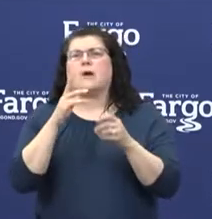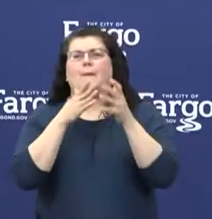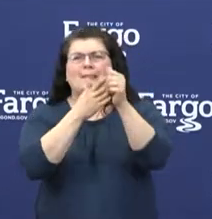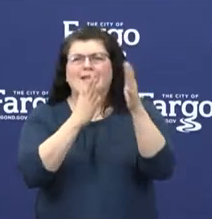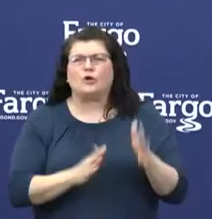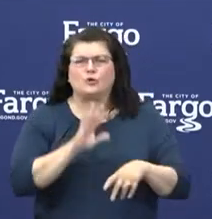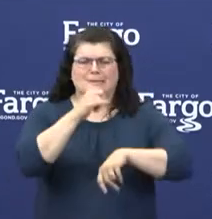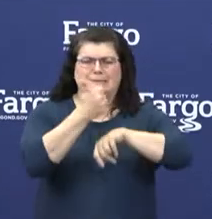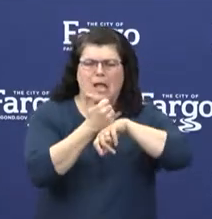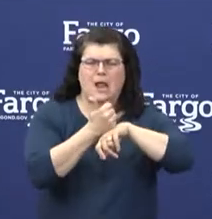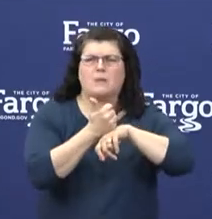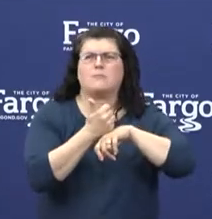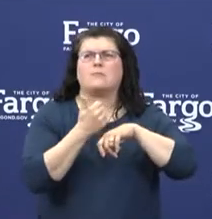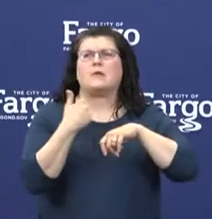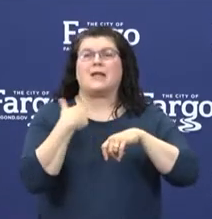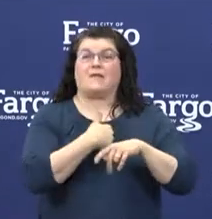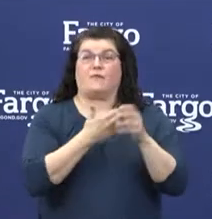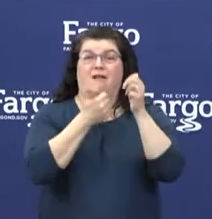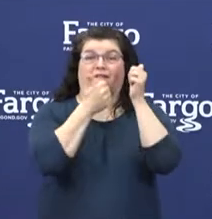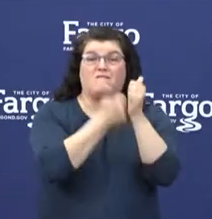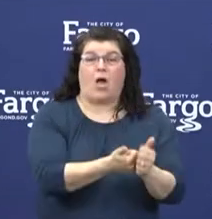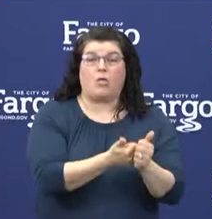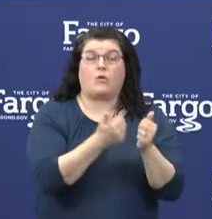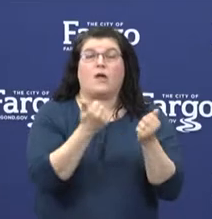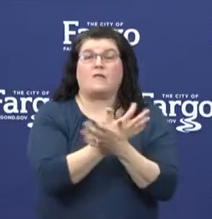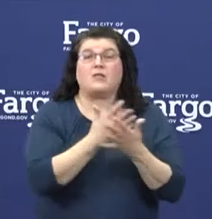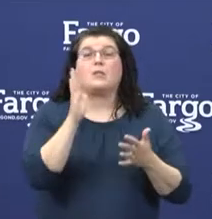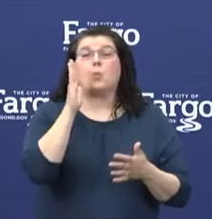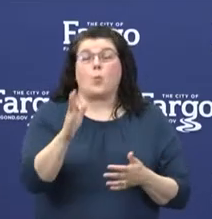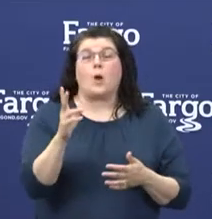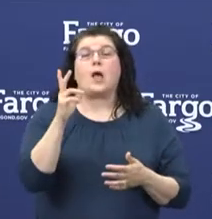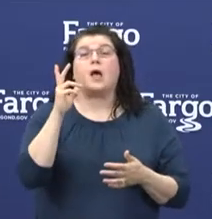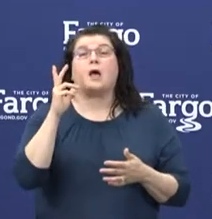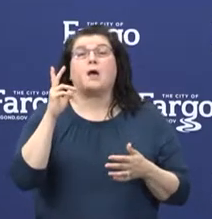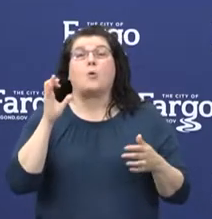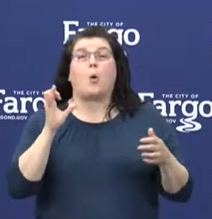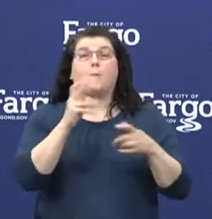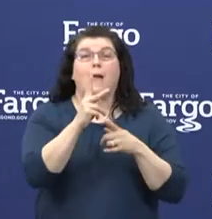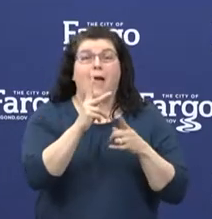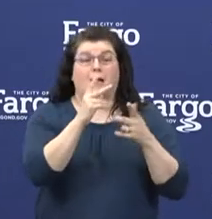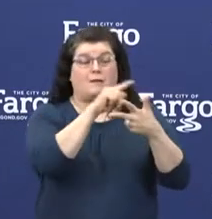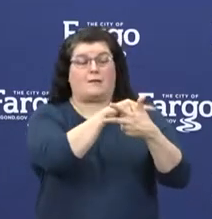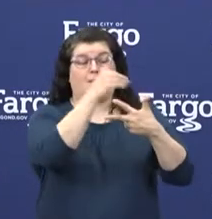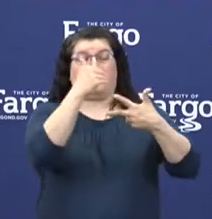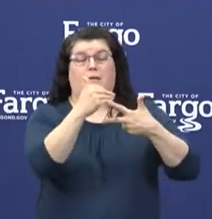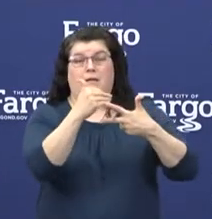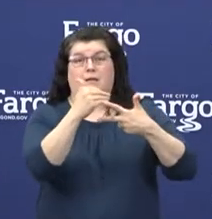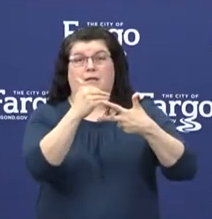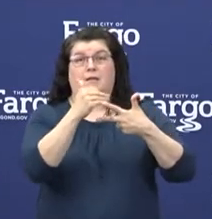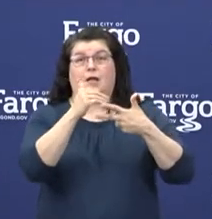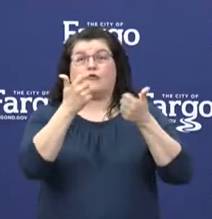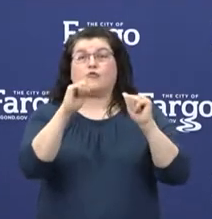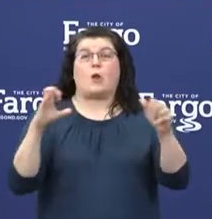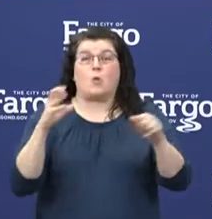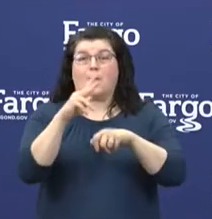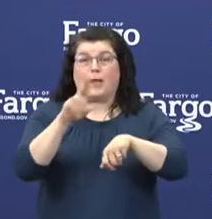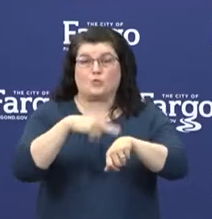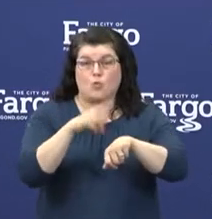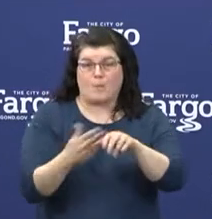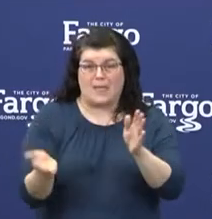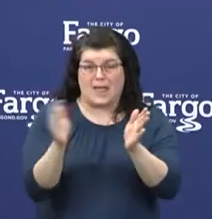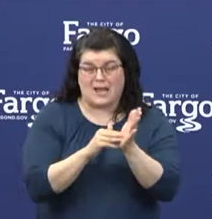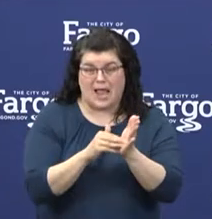If we do these things, we'll eventually be able to move on to the next step and return to normalcy. And again, thank you for